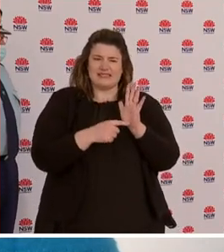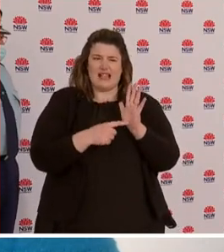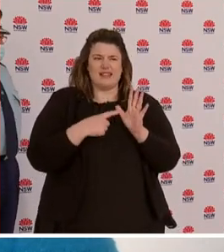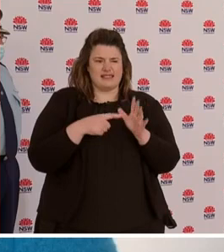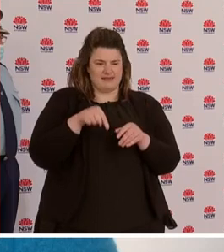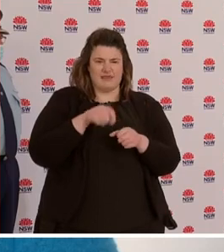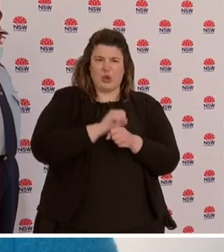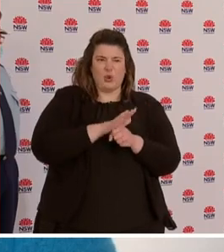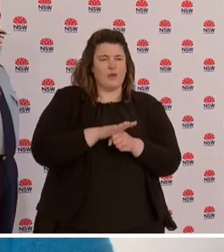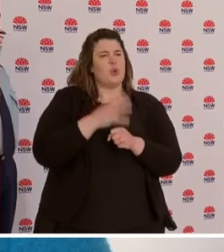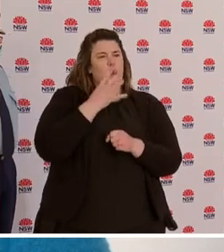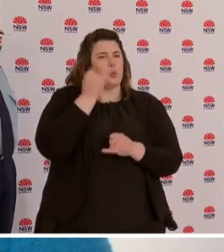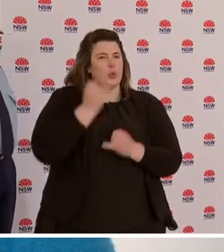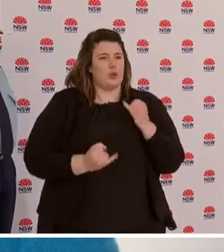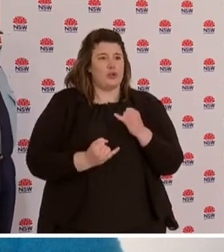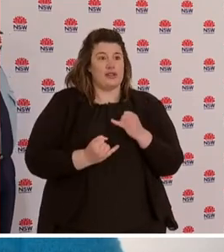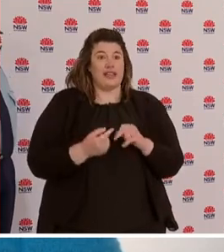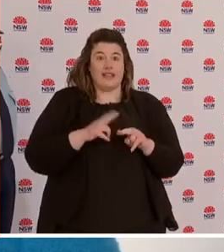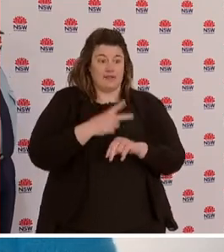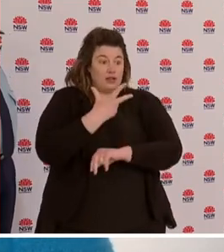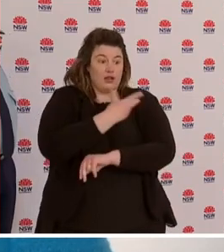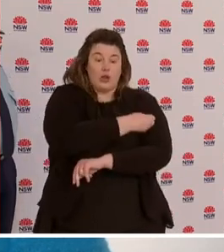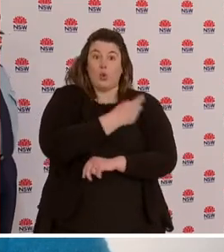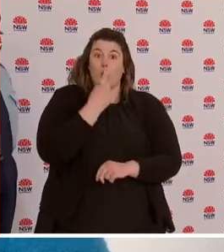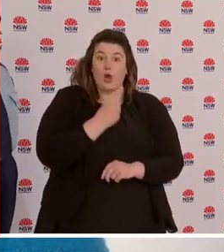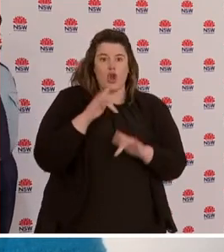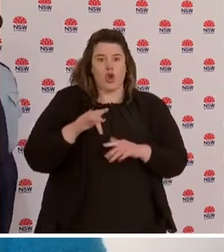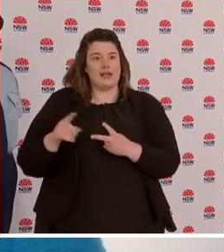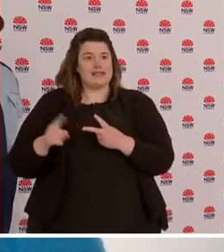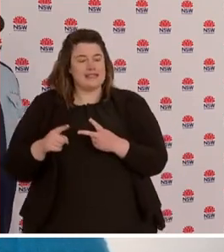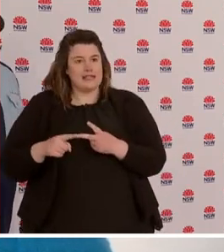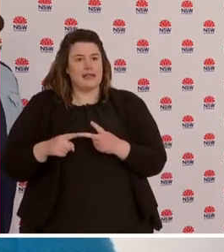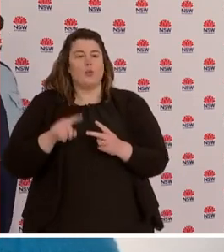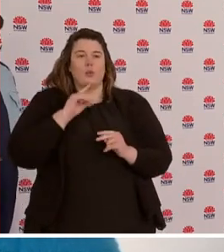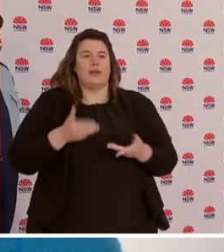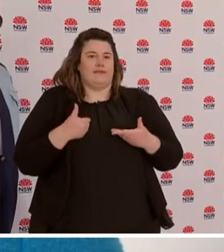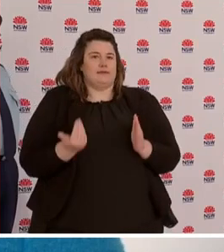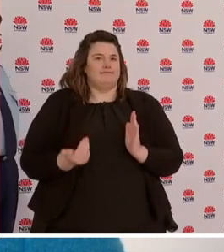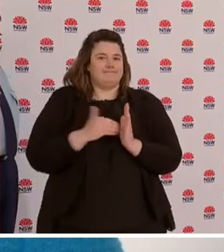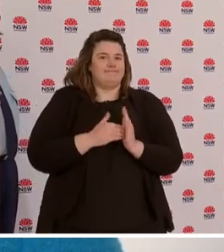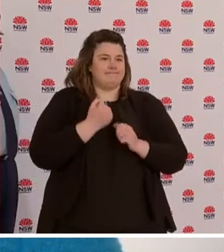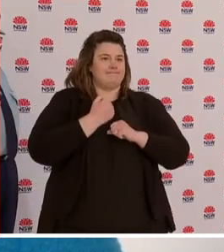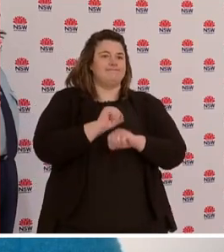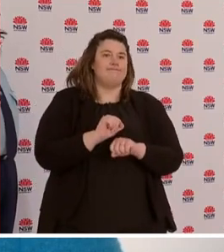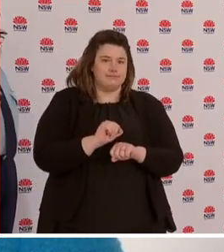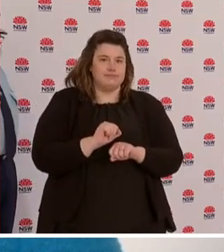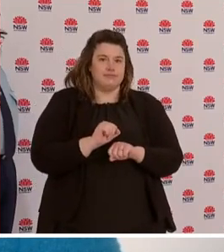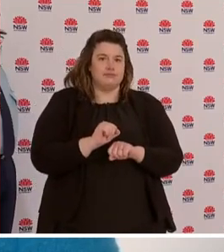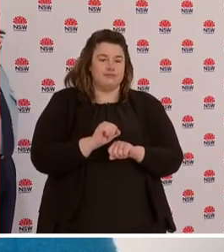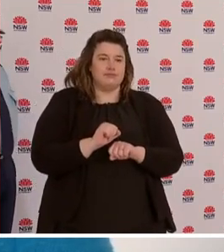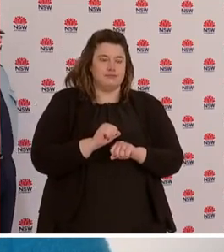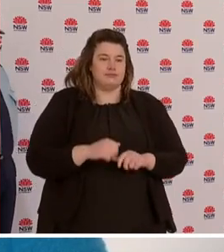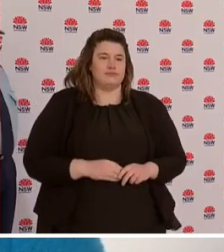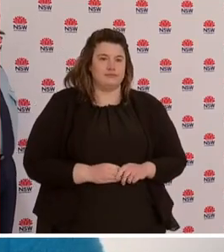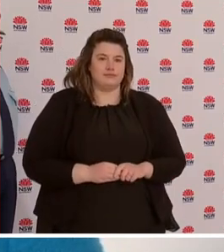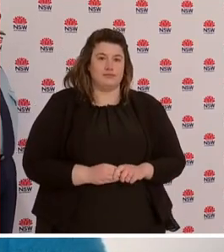that even one dose of the vaccine not only gives you personal protection, but it also reduces your chances of passing the